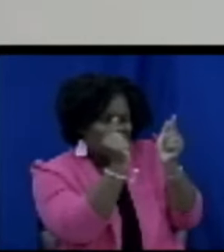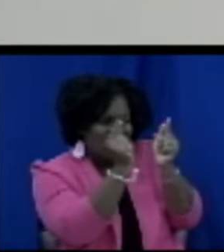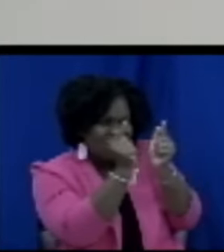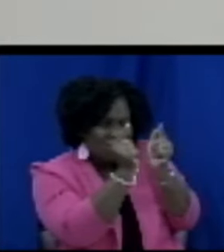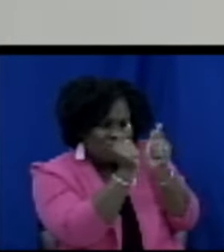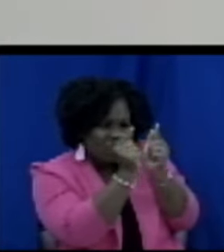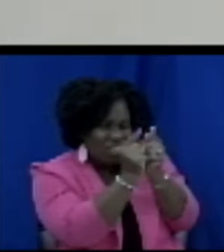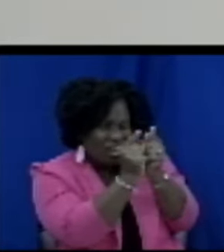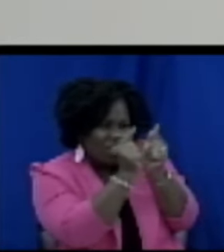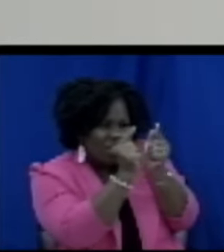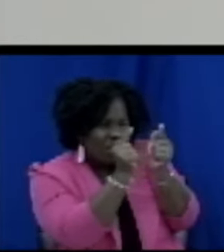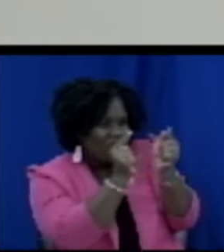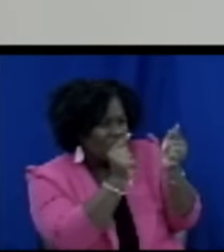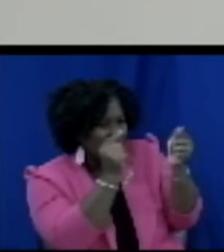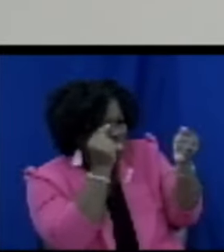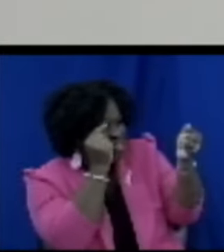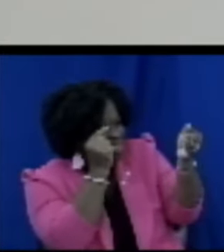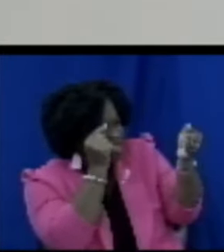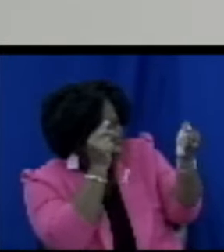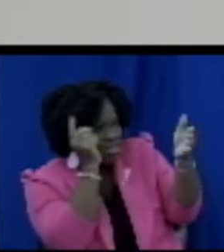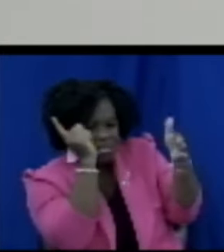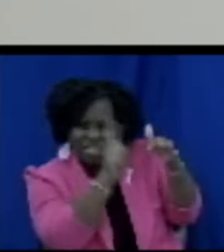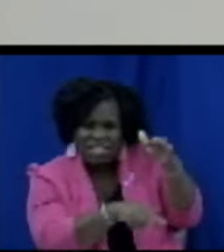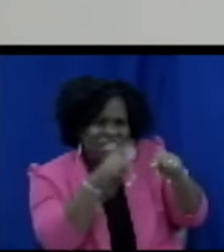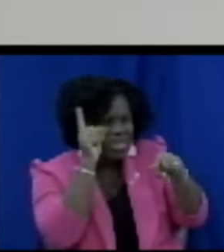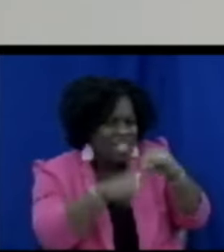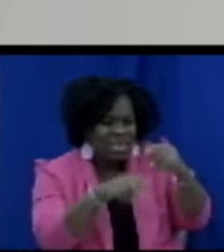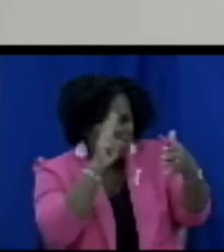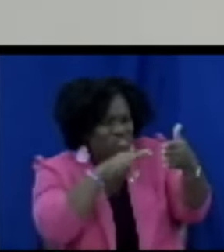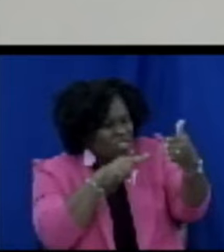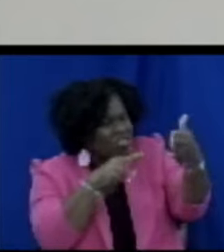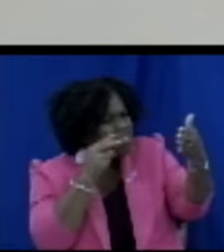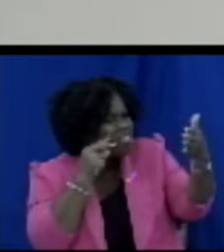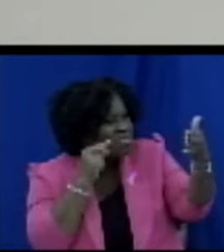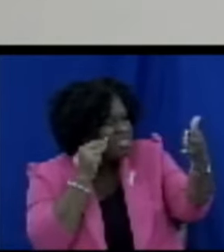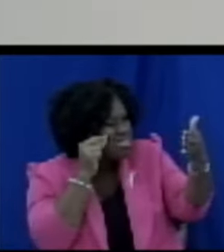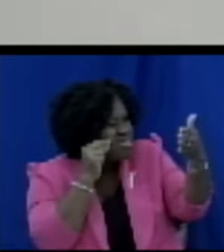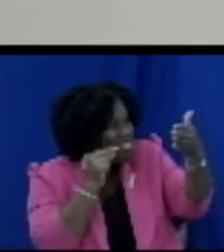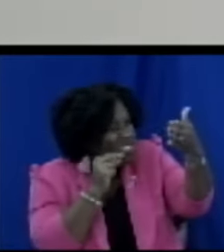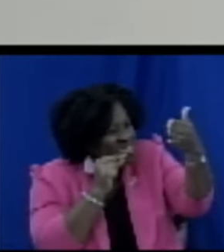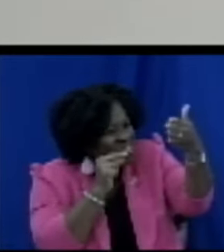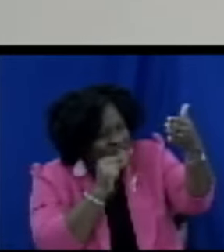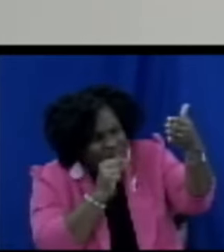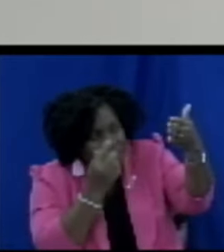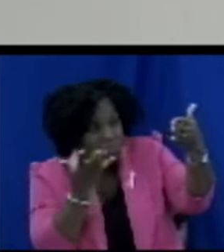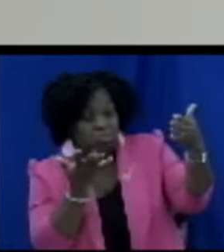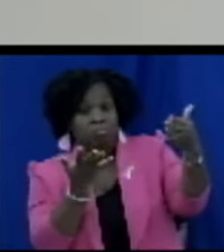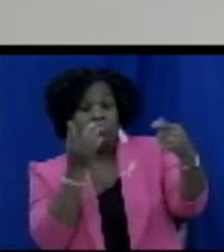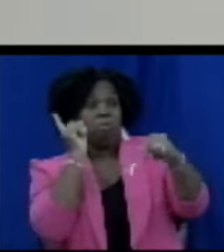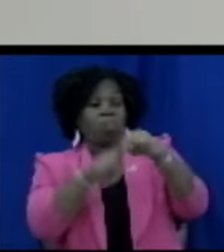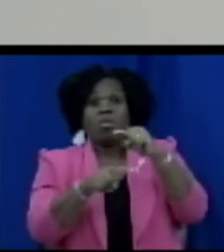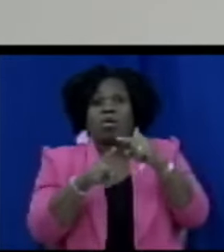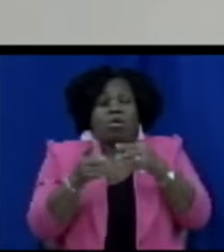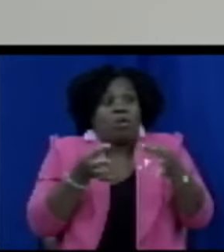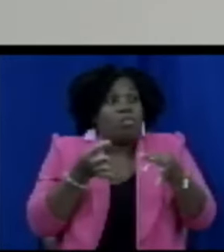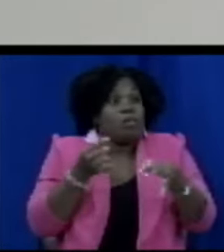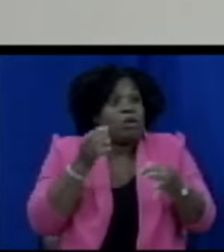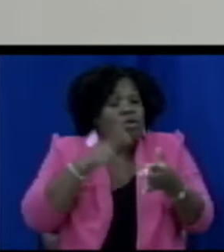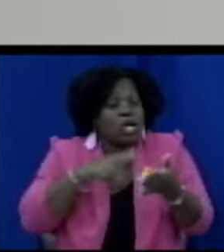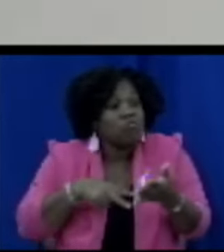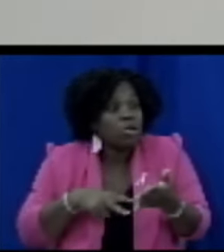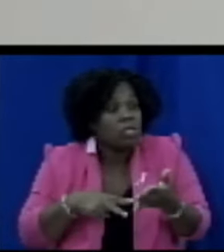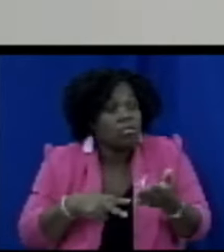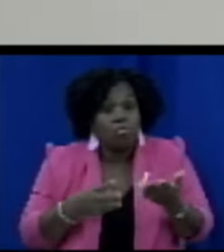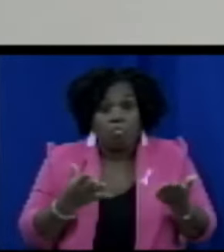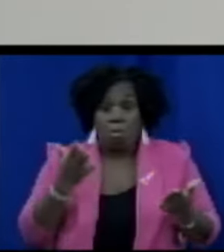that you need to put it under a microscope in order to read it and and and maybe there is a reason why the